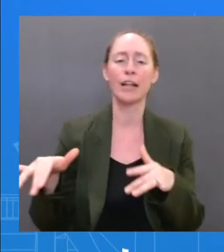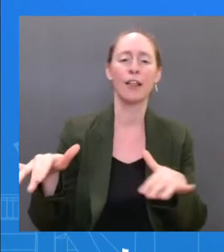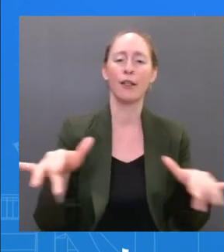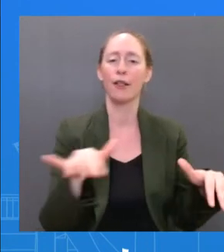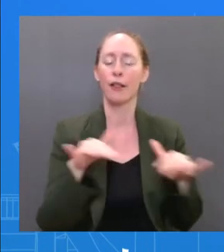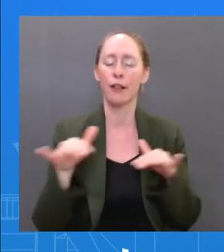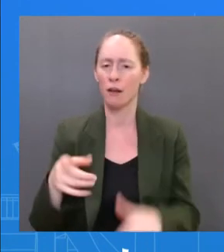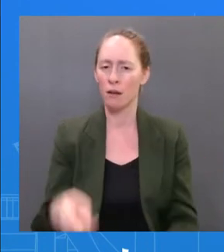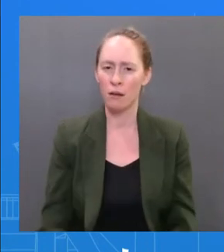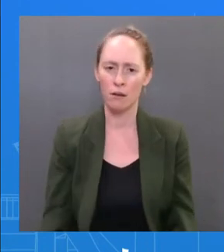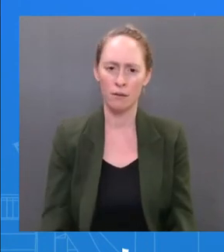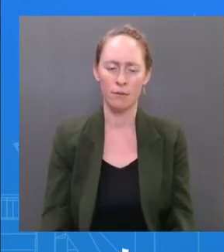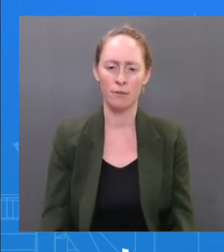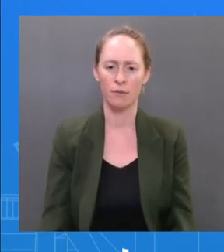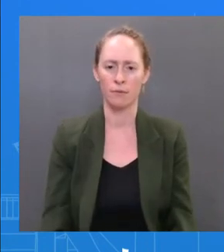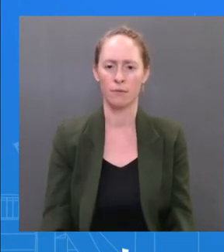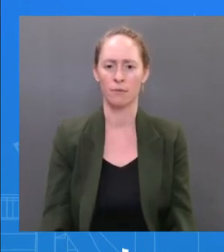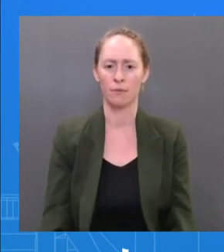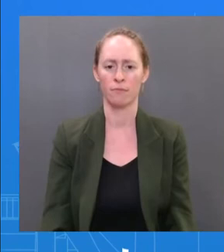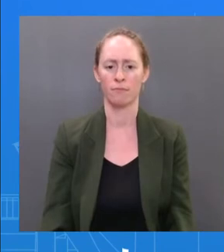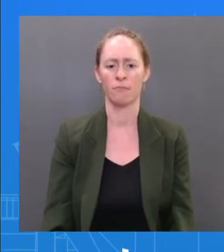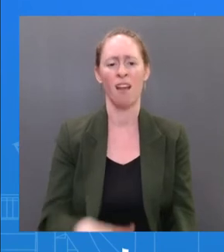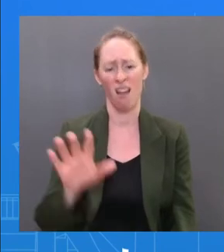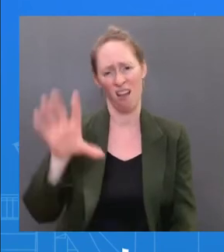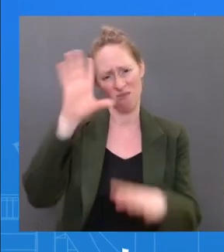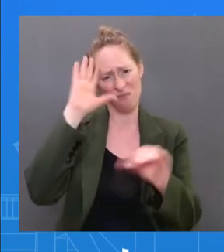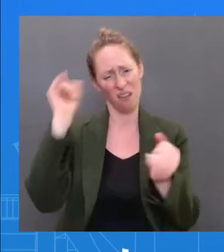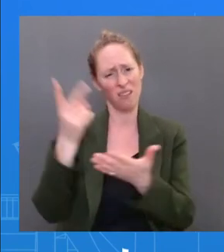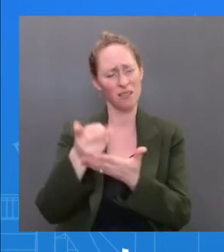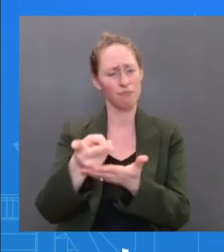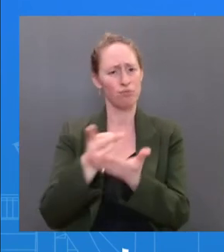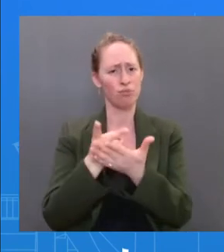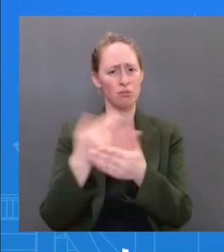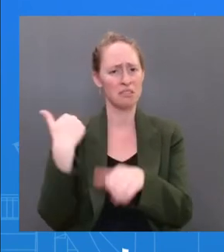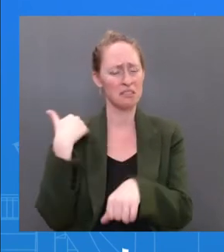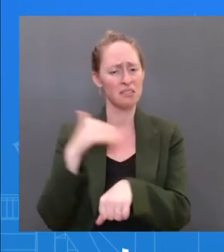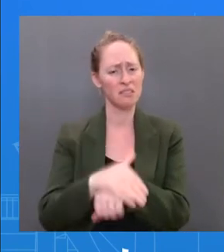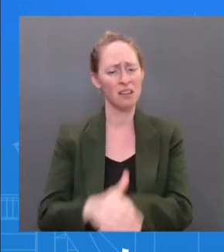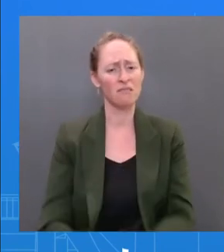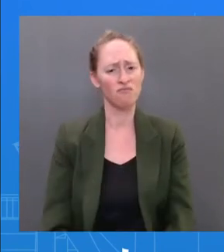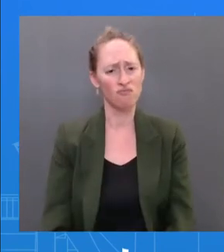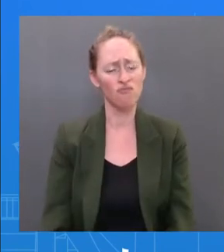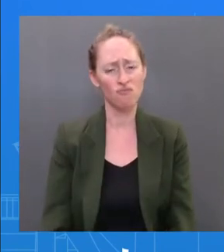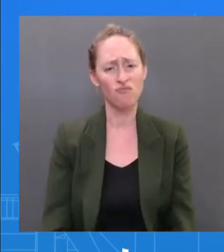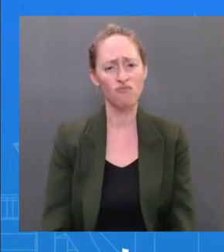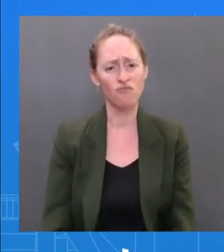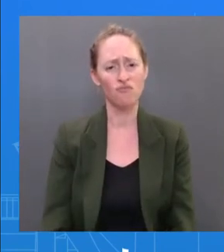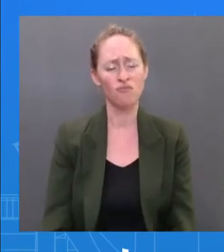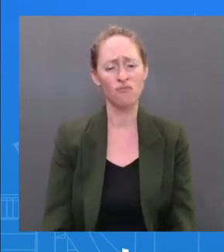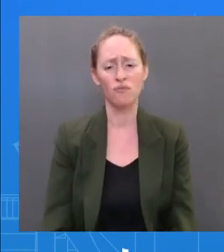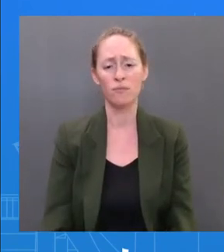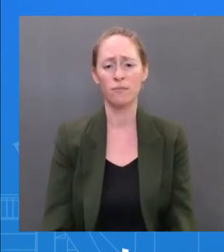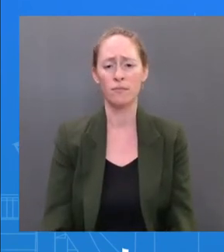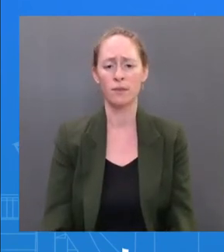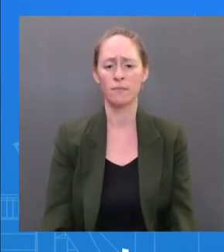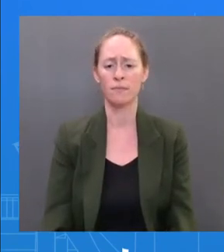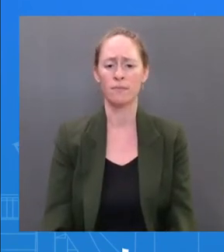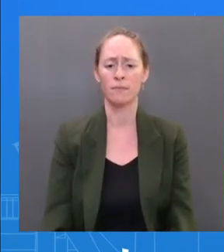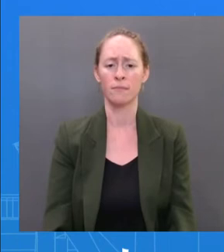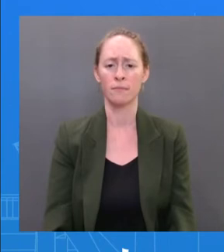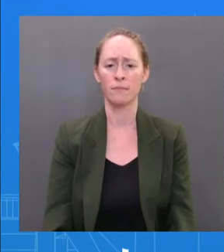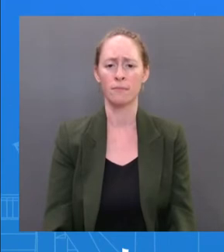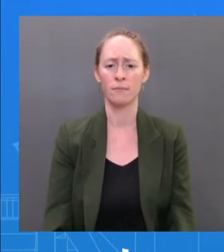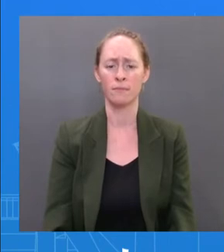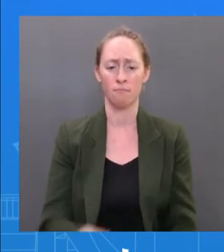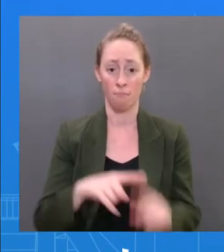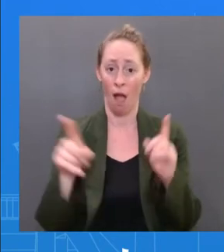Felt tired last night. The Dr. Can we be clear then from the physician's letter that these other symptoms, I think Tam brought up the issue of the commerce,